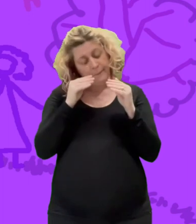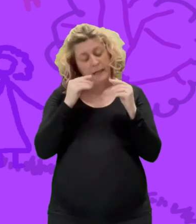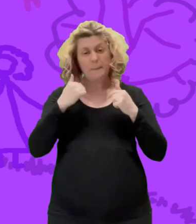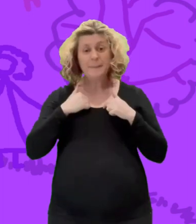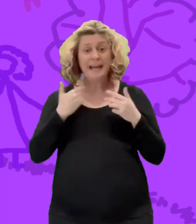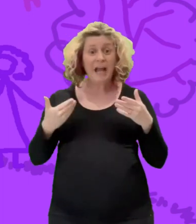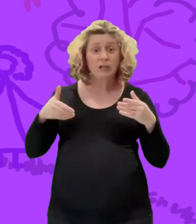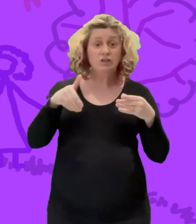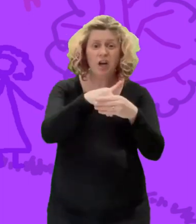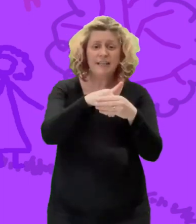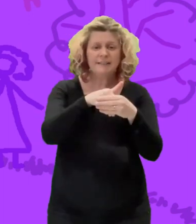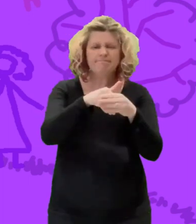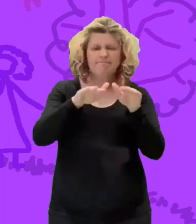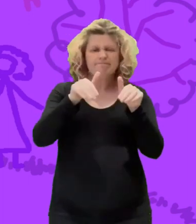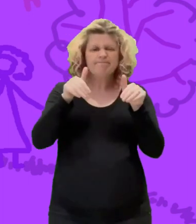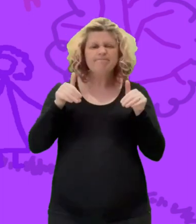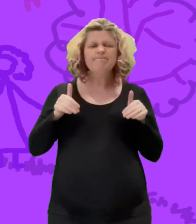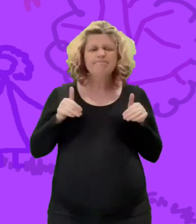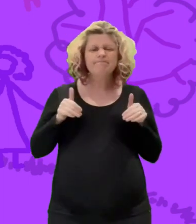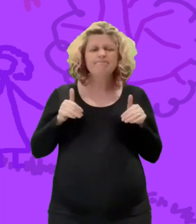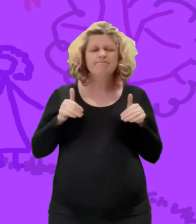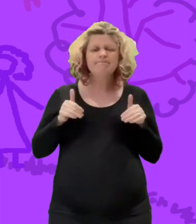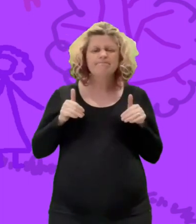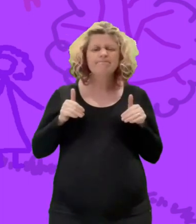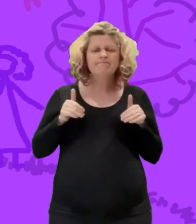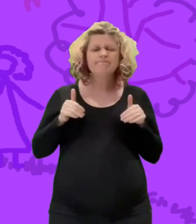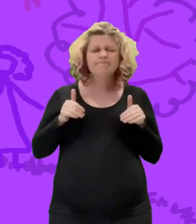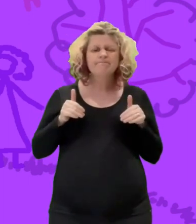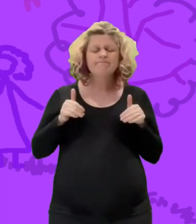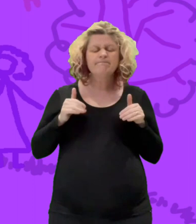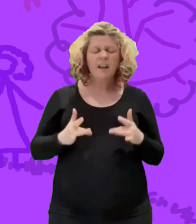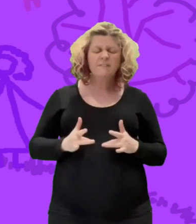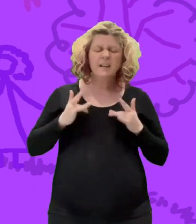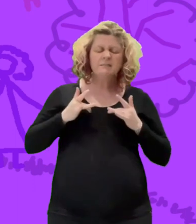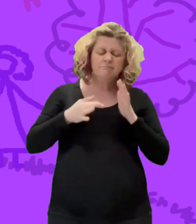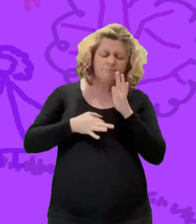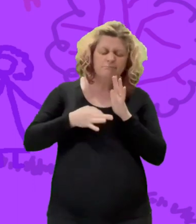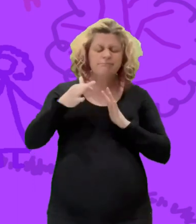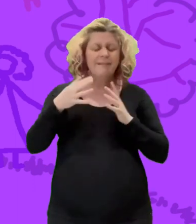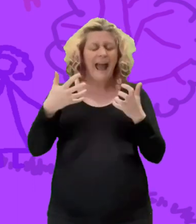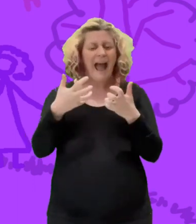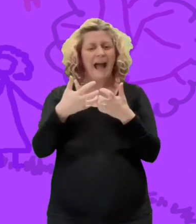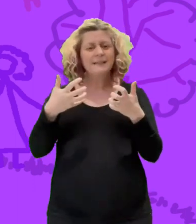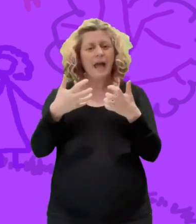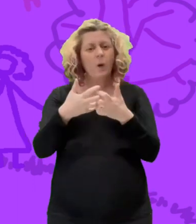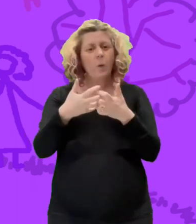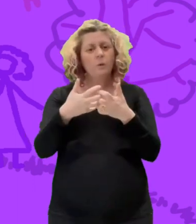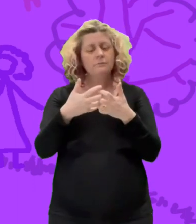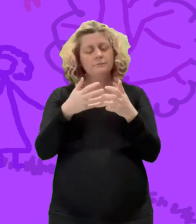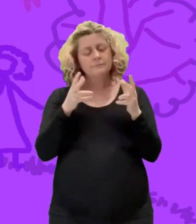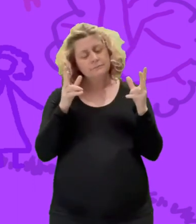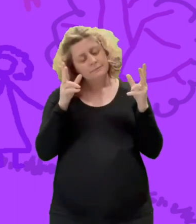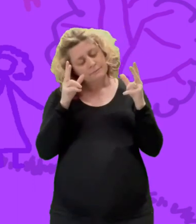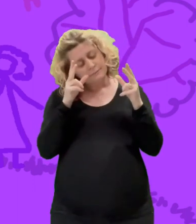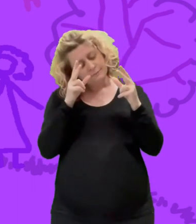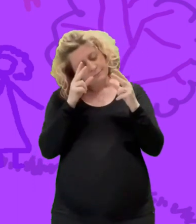don't join in but to feel better I'll close my eyes and